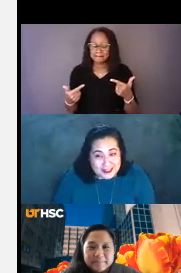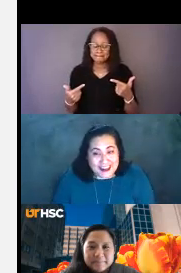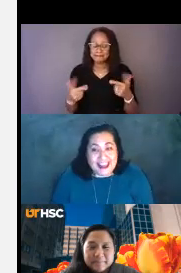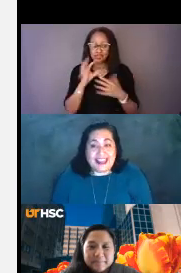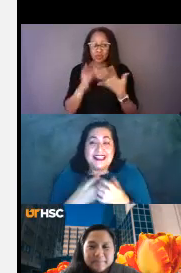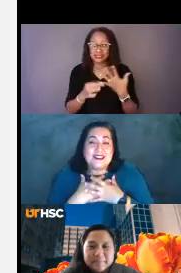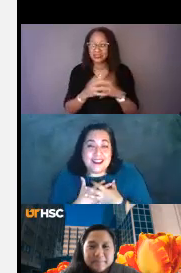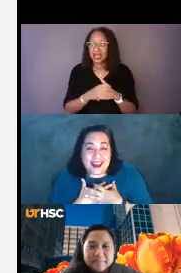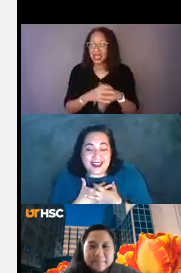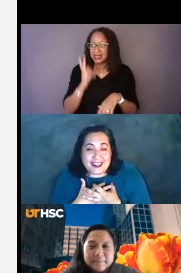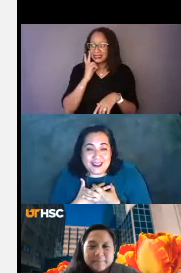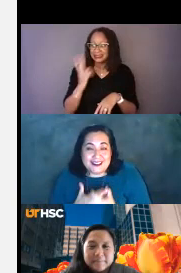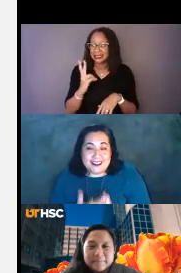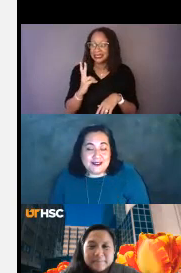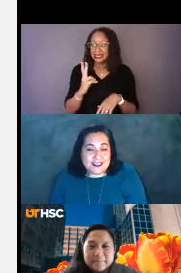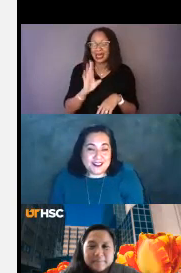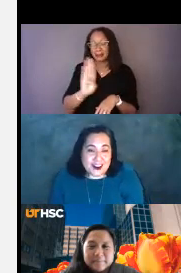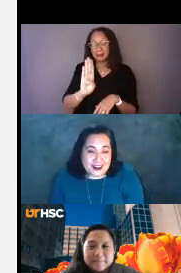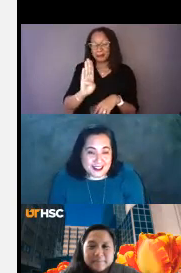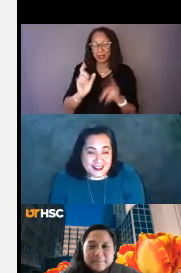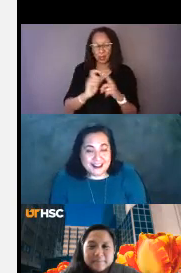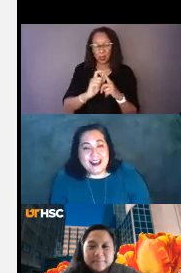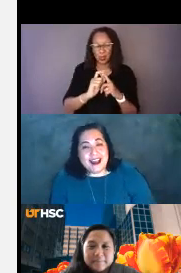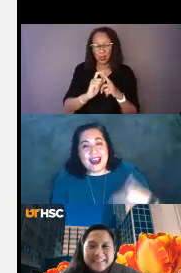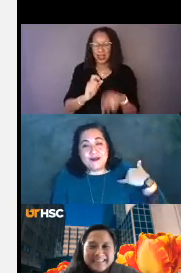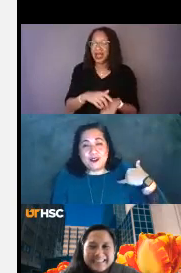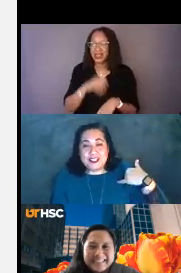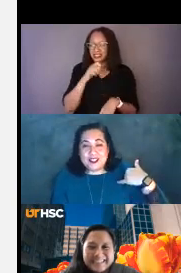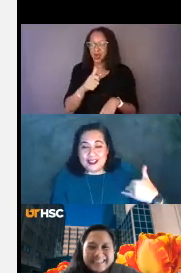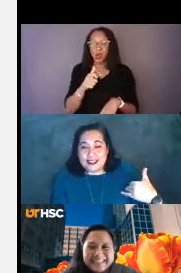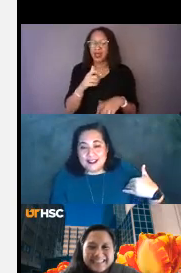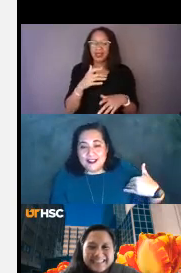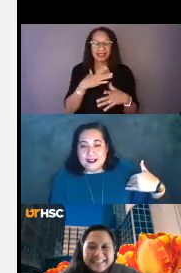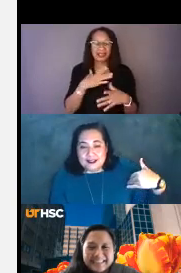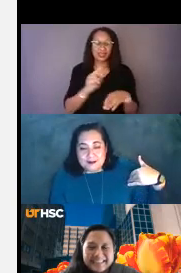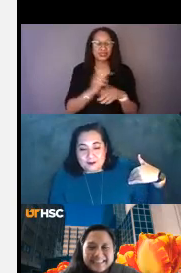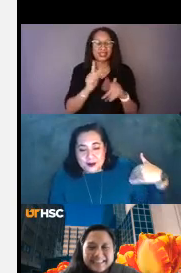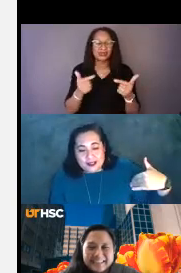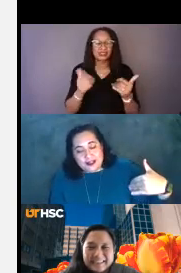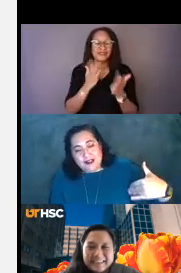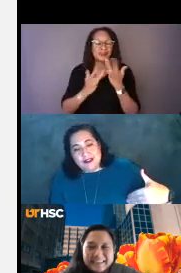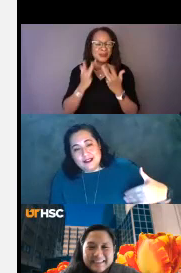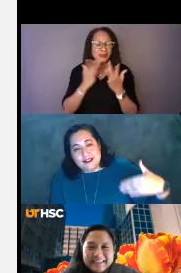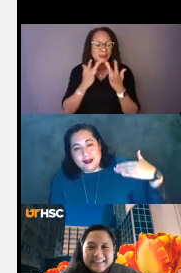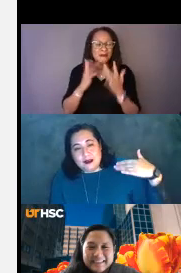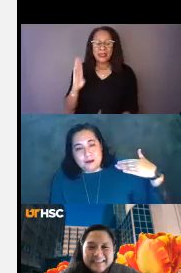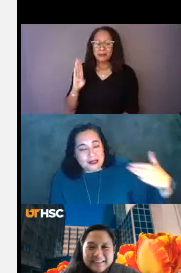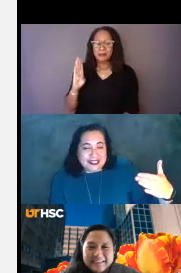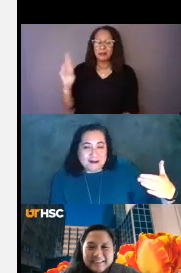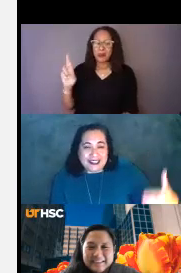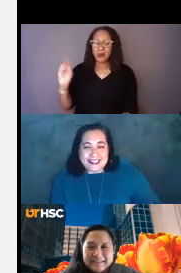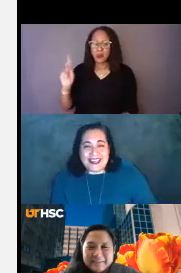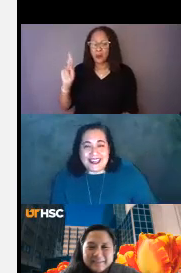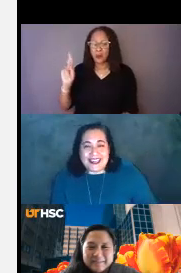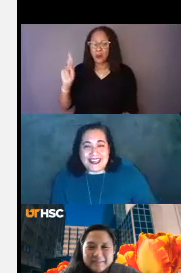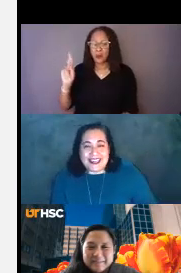screen. Because I do not like using the language of scarcity. I really try to focus on this abundance